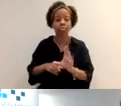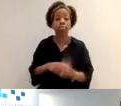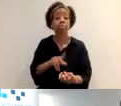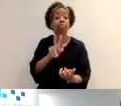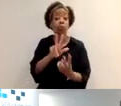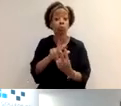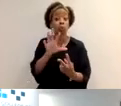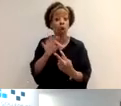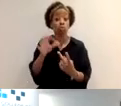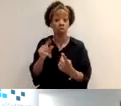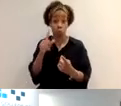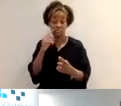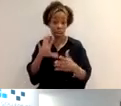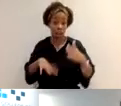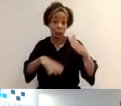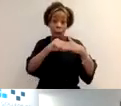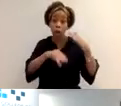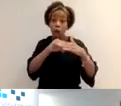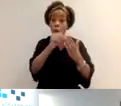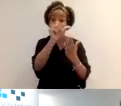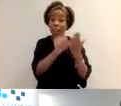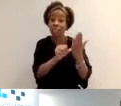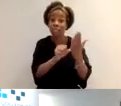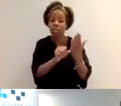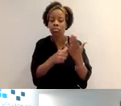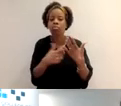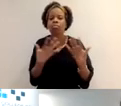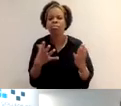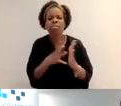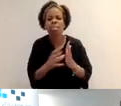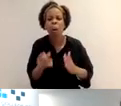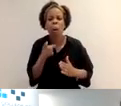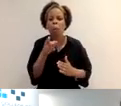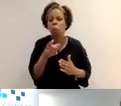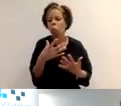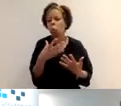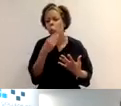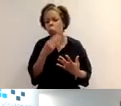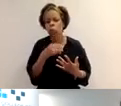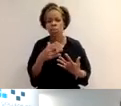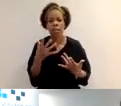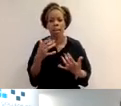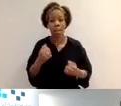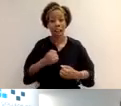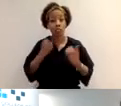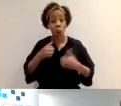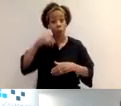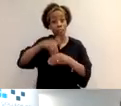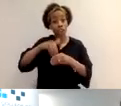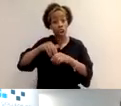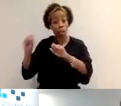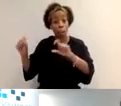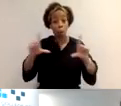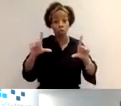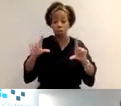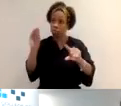can upload a list. So, you know, if you are, for example, using the portal available to the diary to